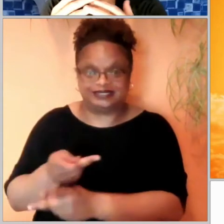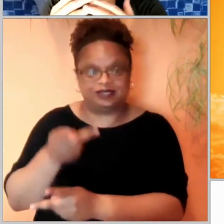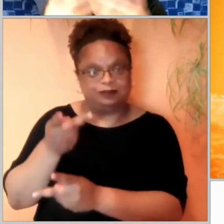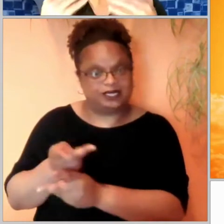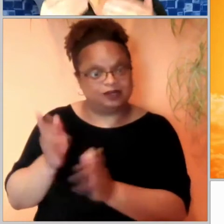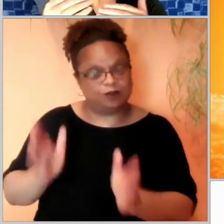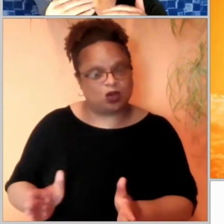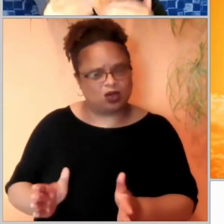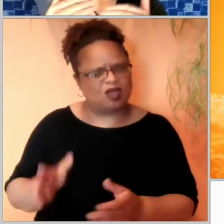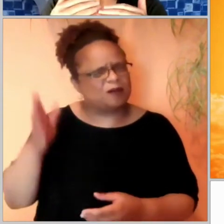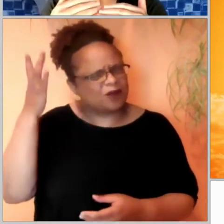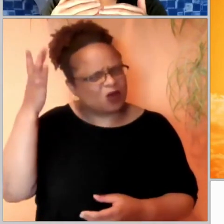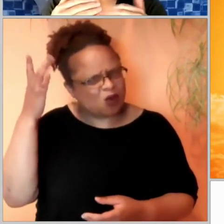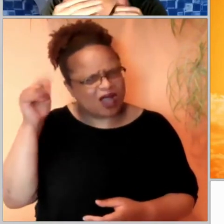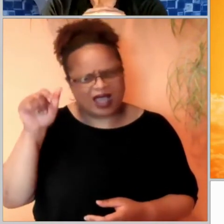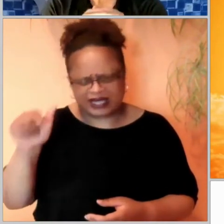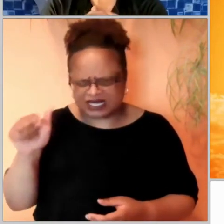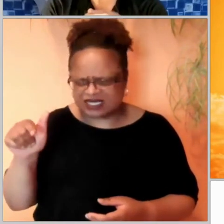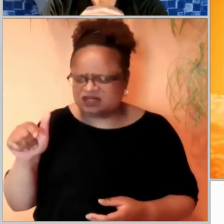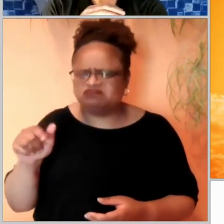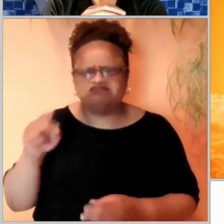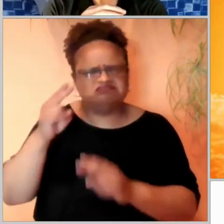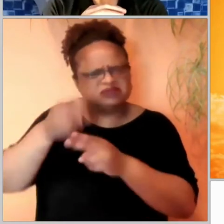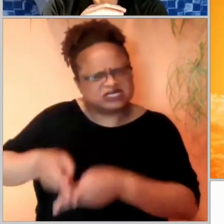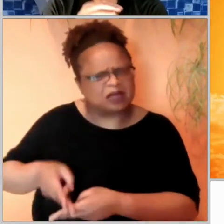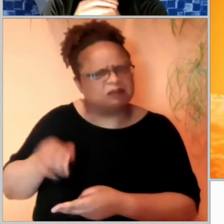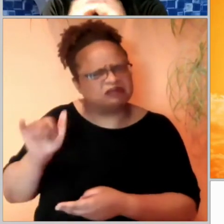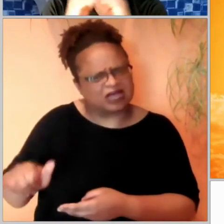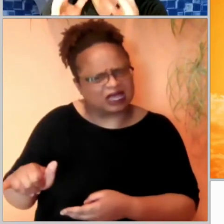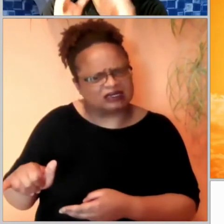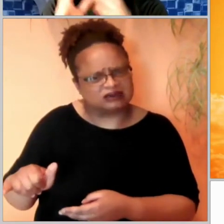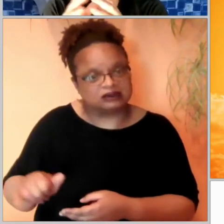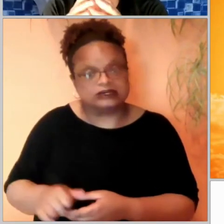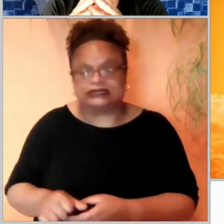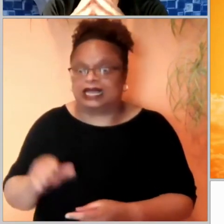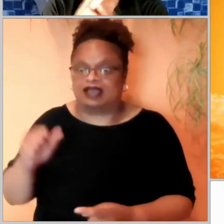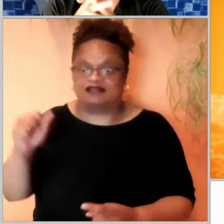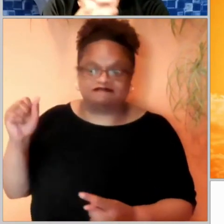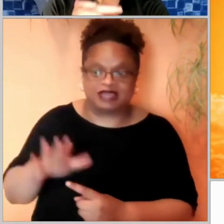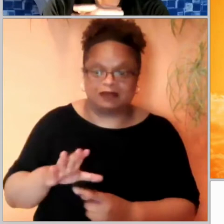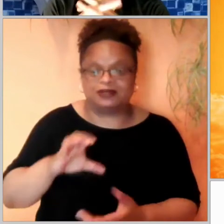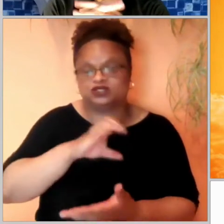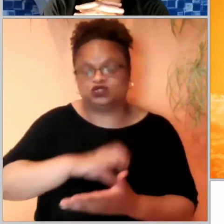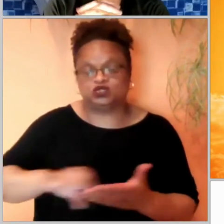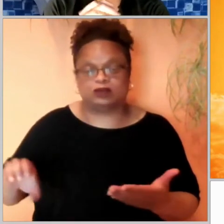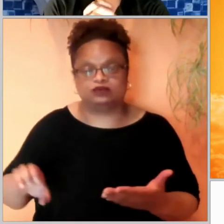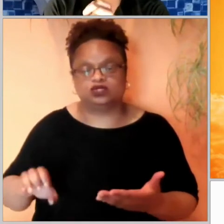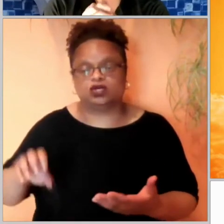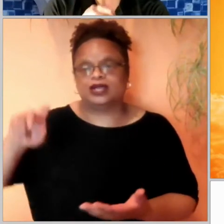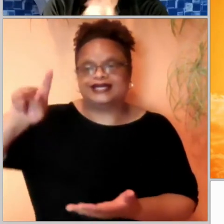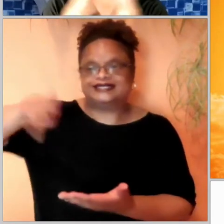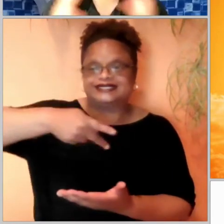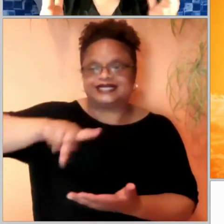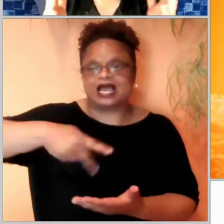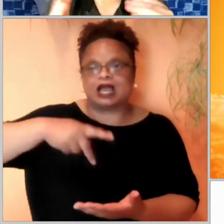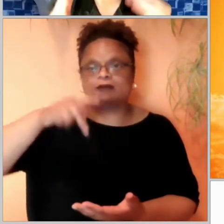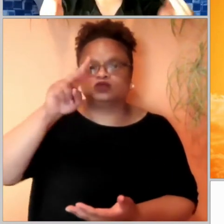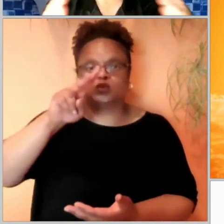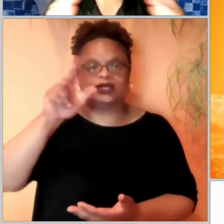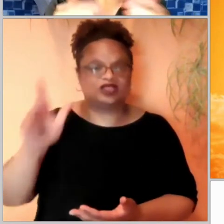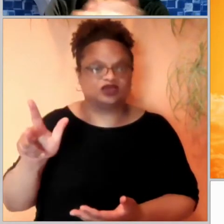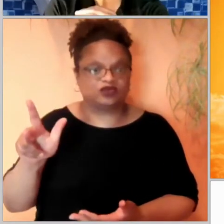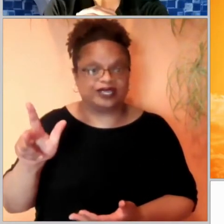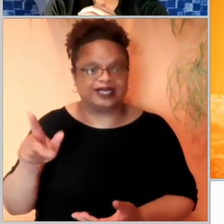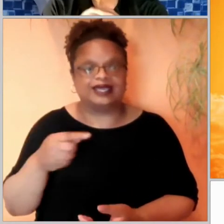Christ the Good Shepherd? One of the most famous chapters in all the Bible is Psalm 23, the Lord